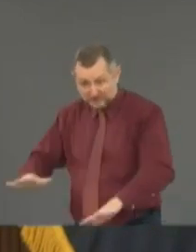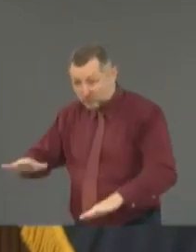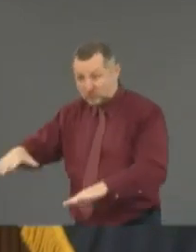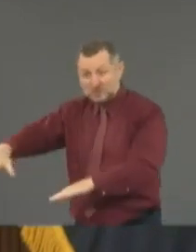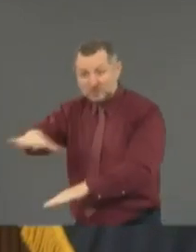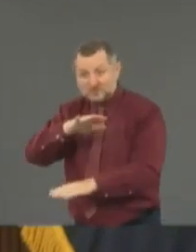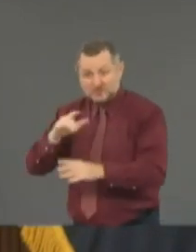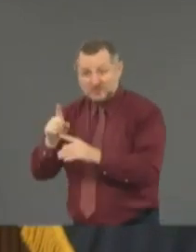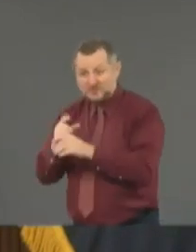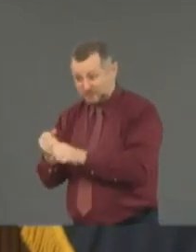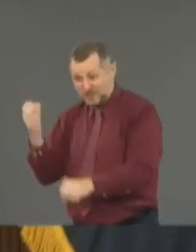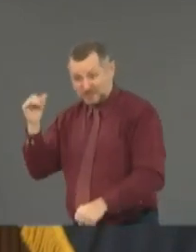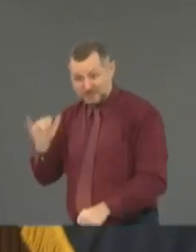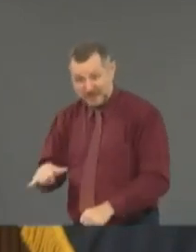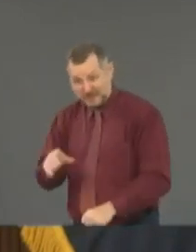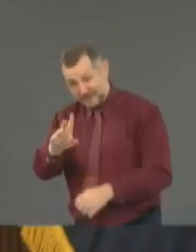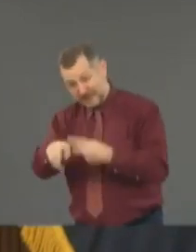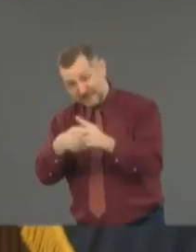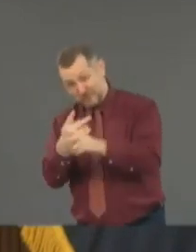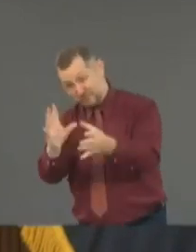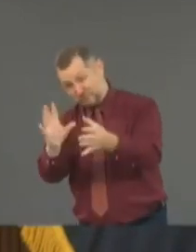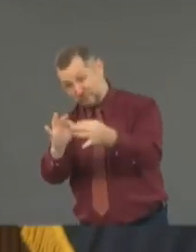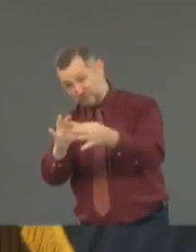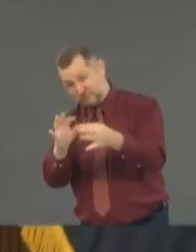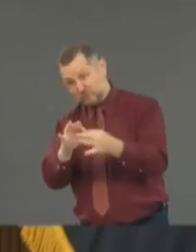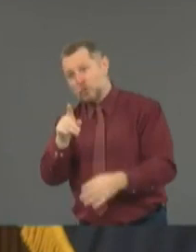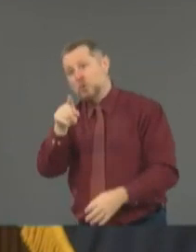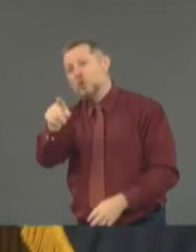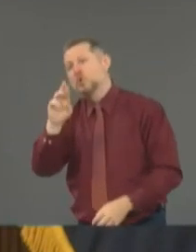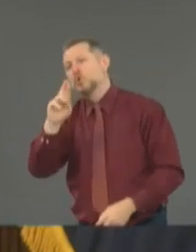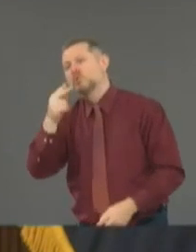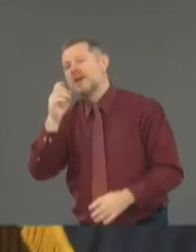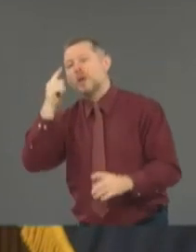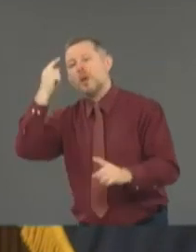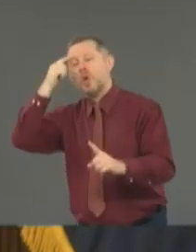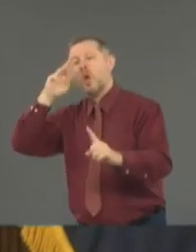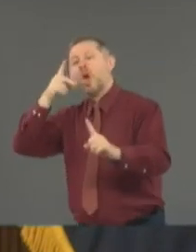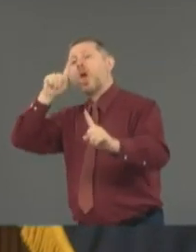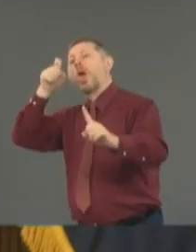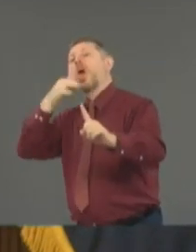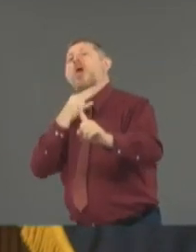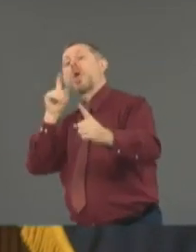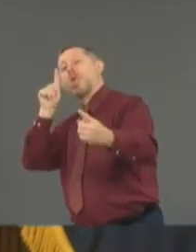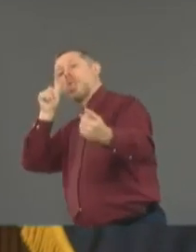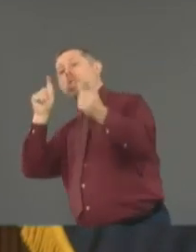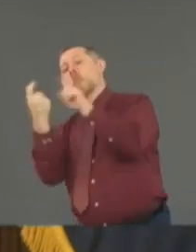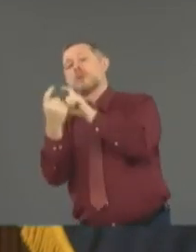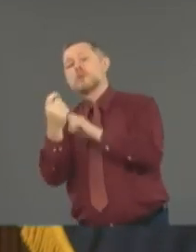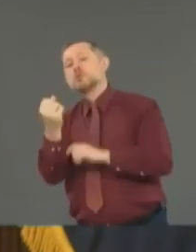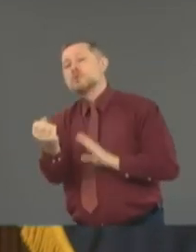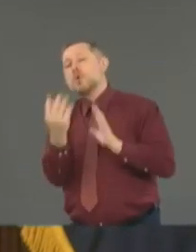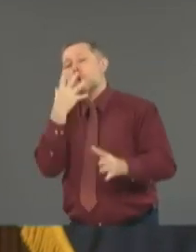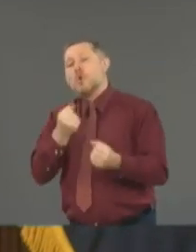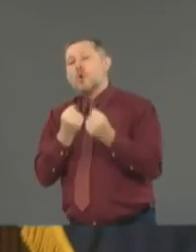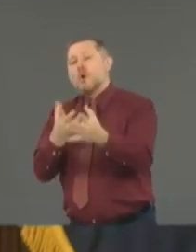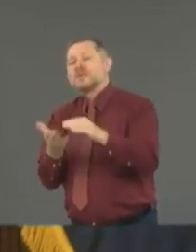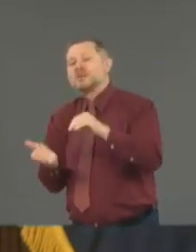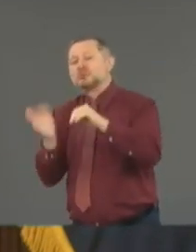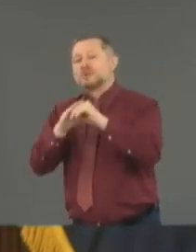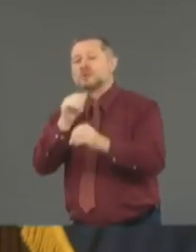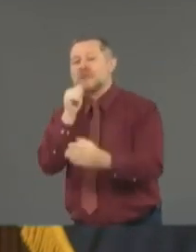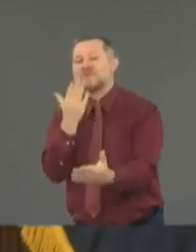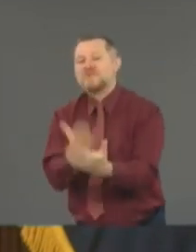rhetoric that it's not a fact. It's not a fact. It's not even an